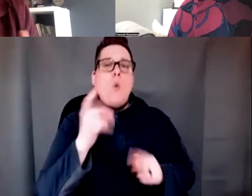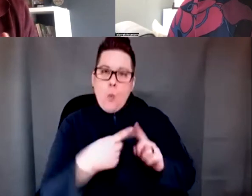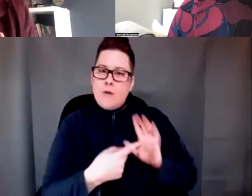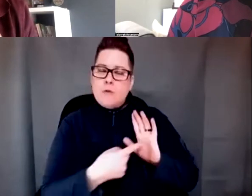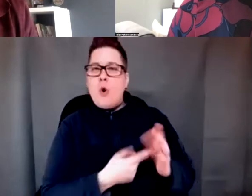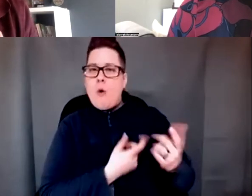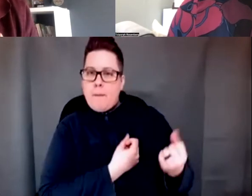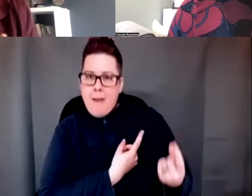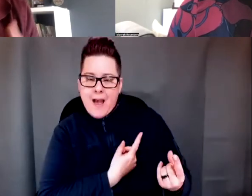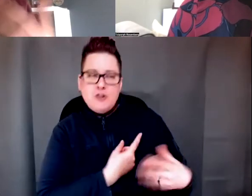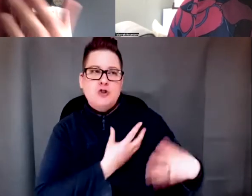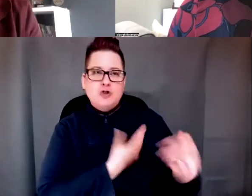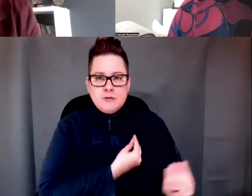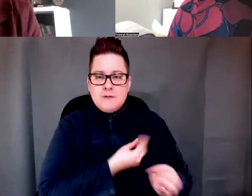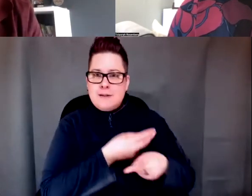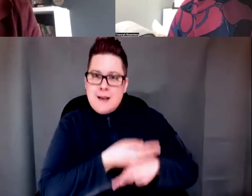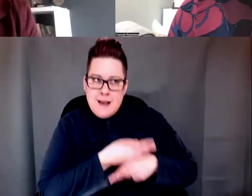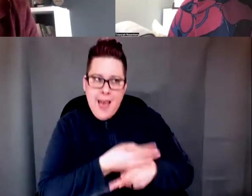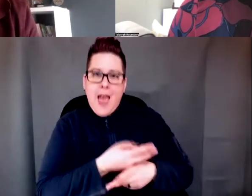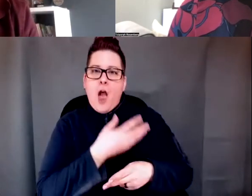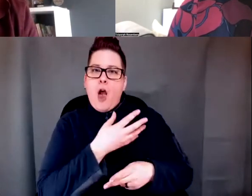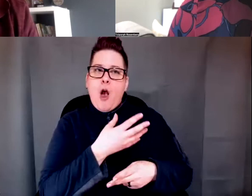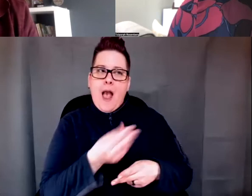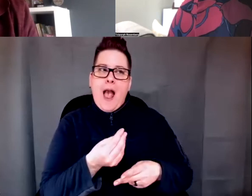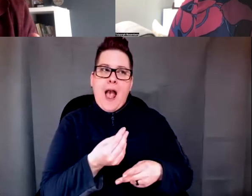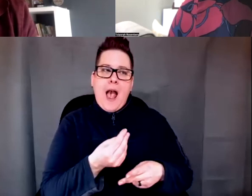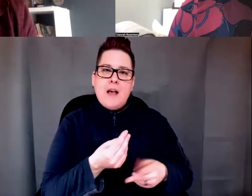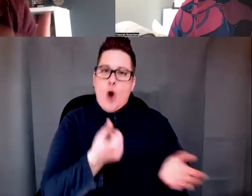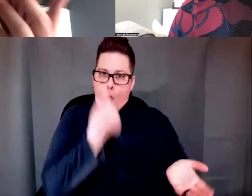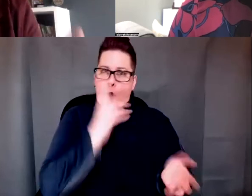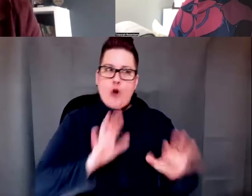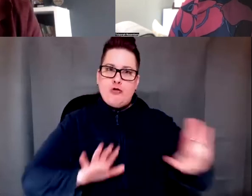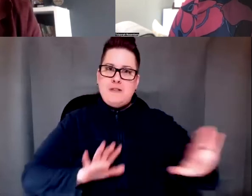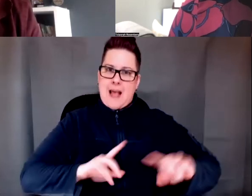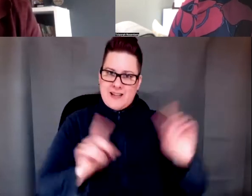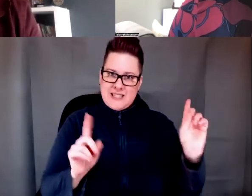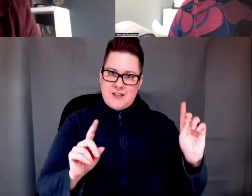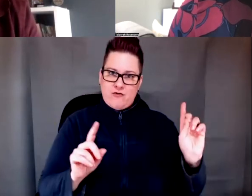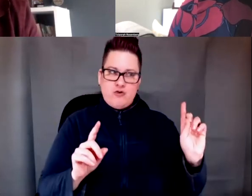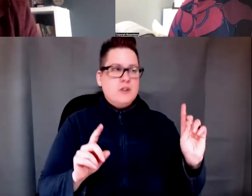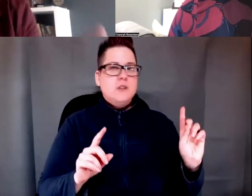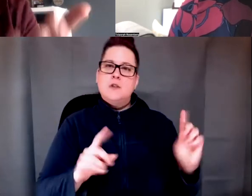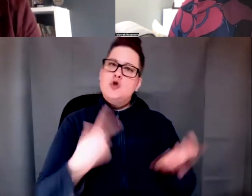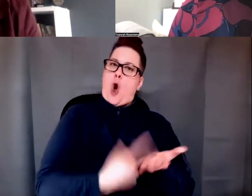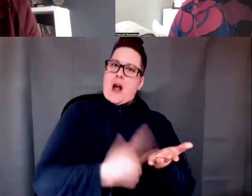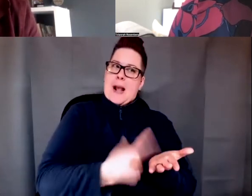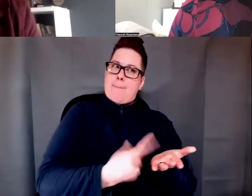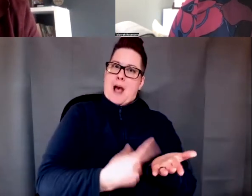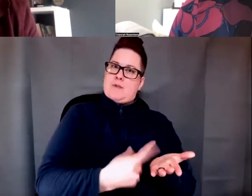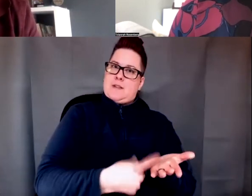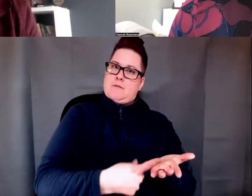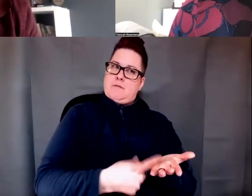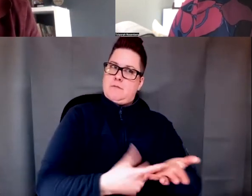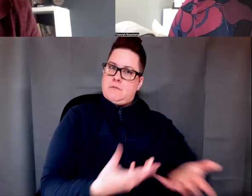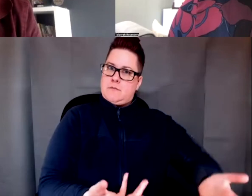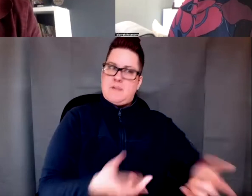and by clinicians putting those differences on the table and by being overt about it, rather than not talking about it, by talking about